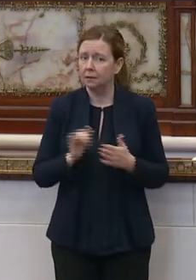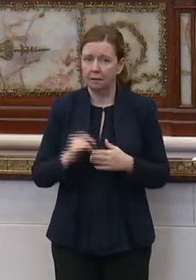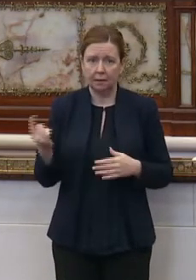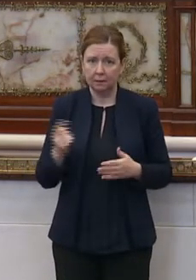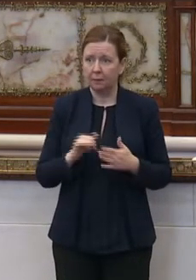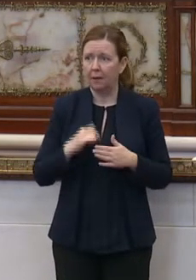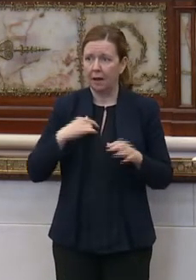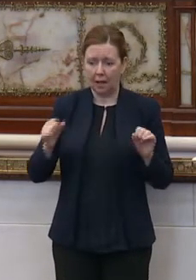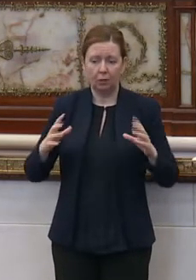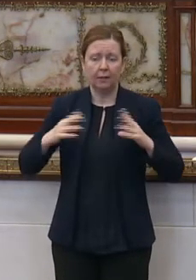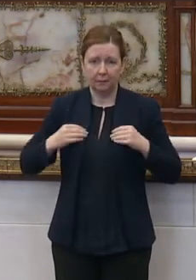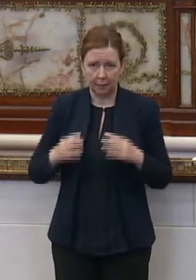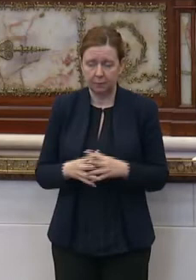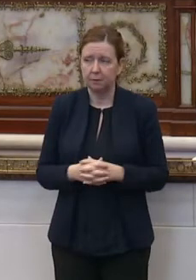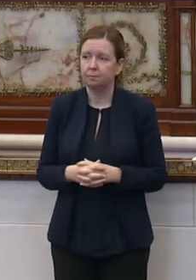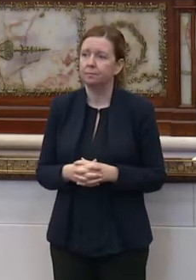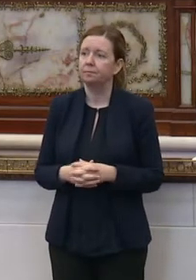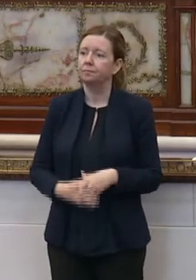something that I could accept.